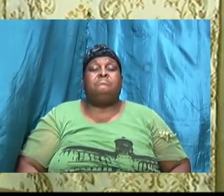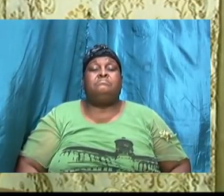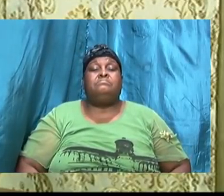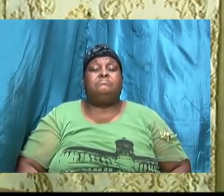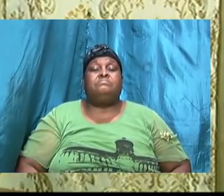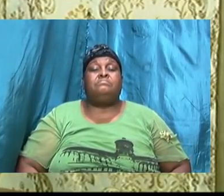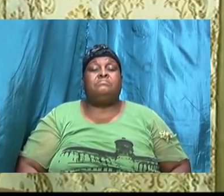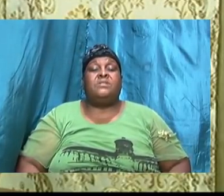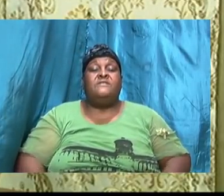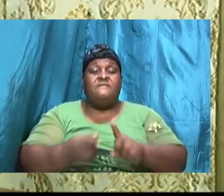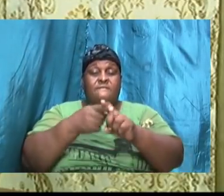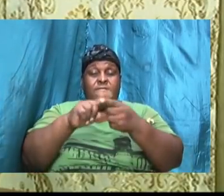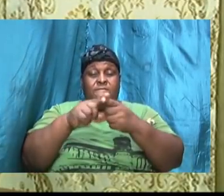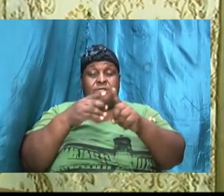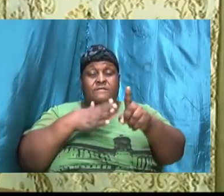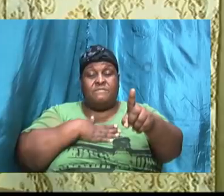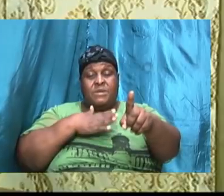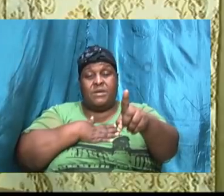acquaintance of mine